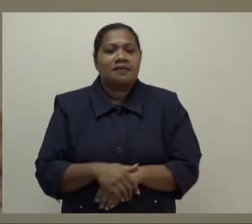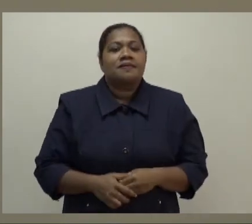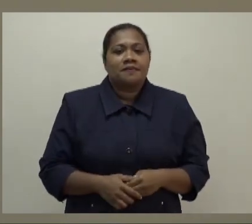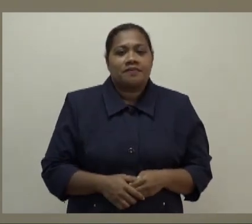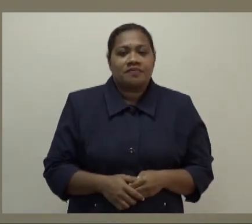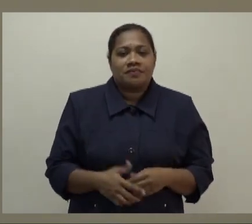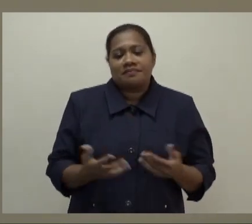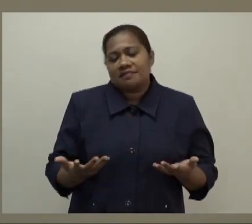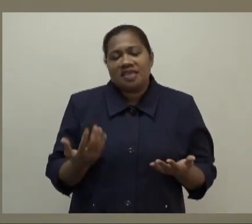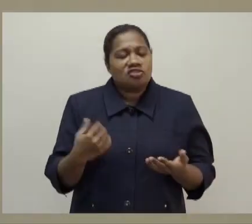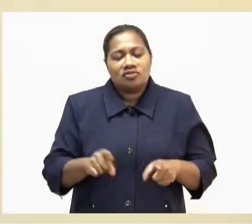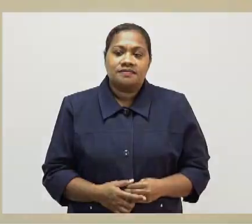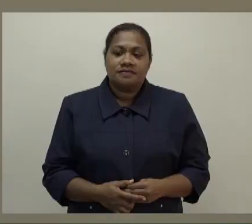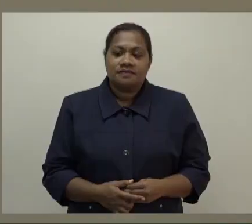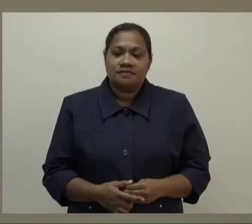before COVID and after COVID.